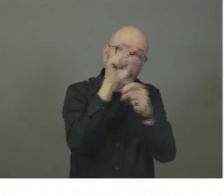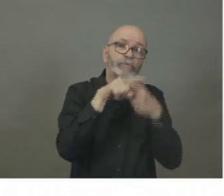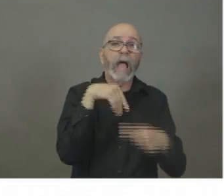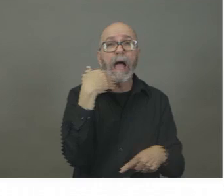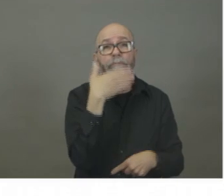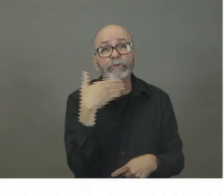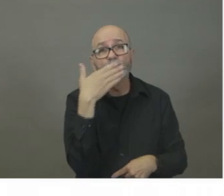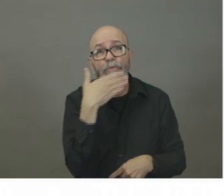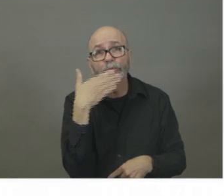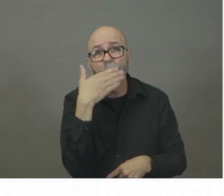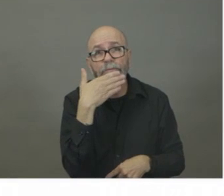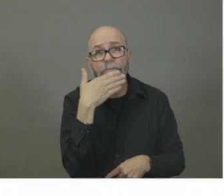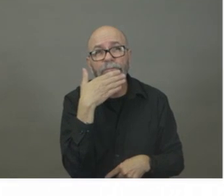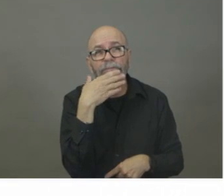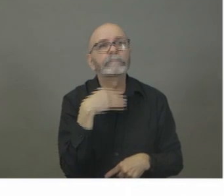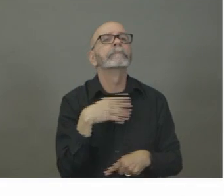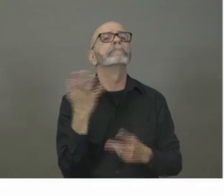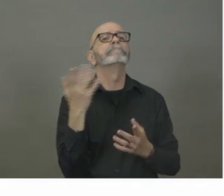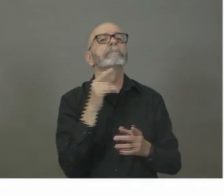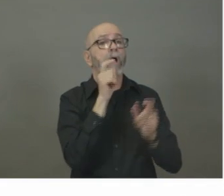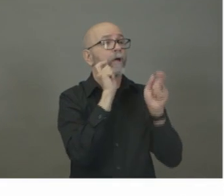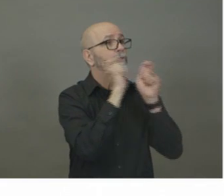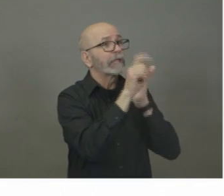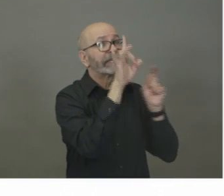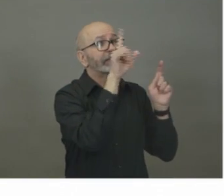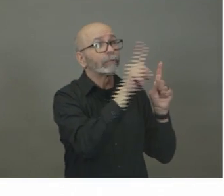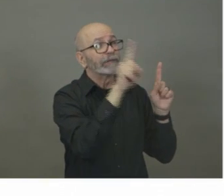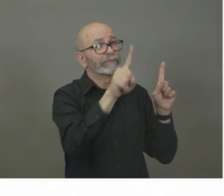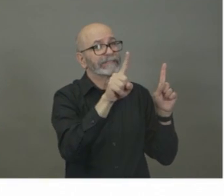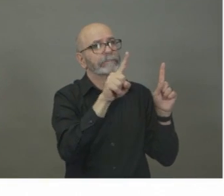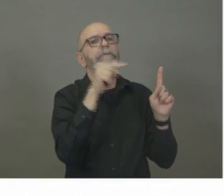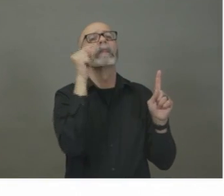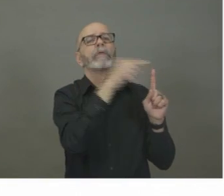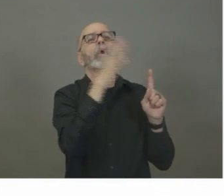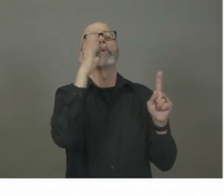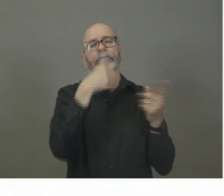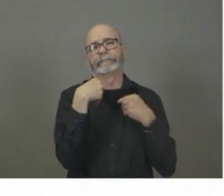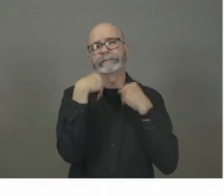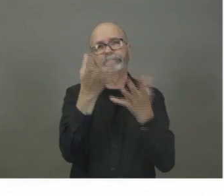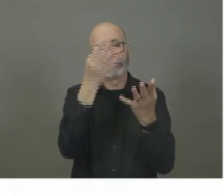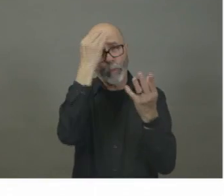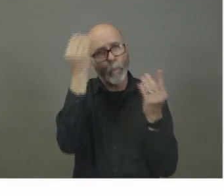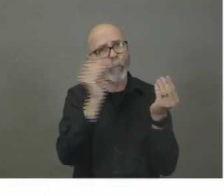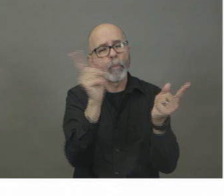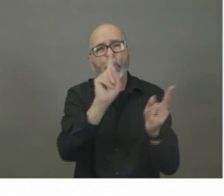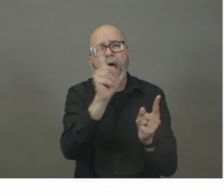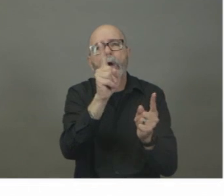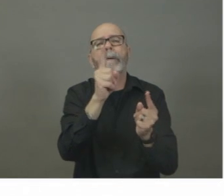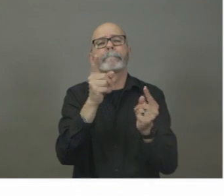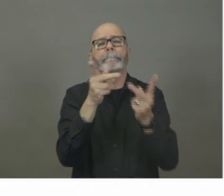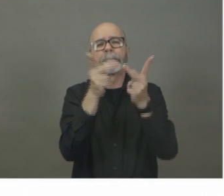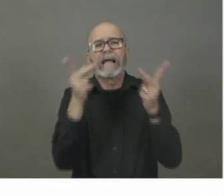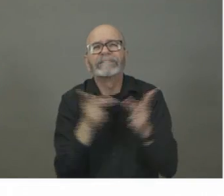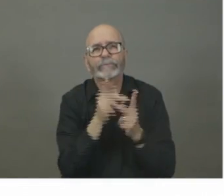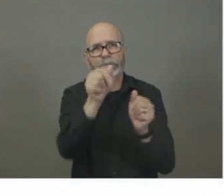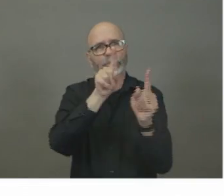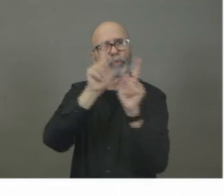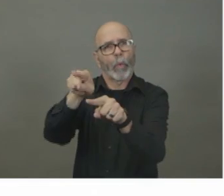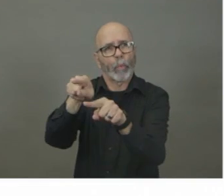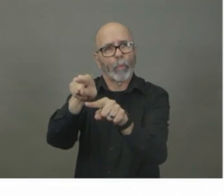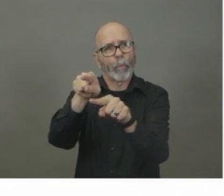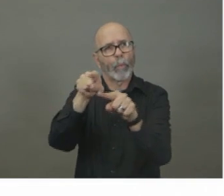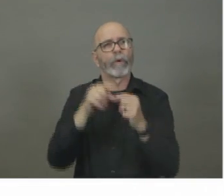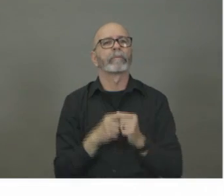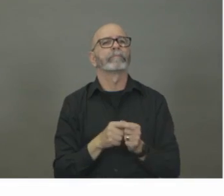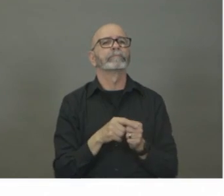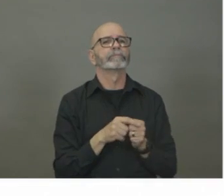provider on 8-1-1 will direct them to the appropriate place, uh, to provide their testing. One of the things that, uh, Dr. Strang has been very clear about, uh,